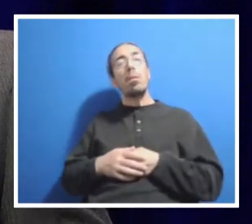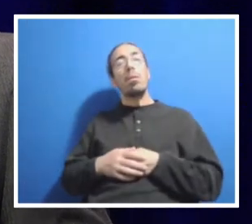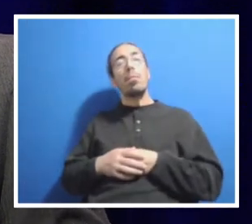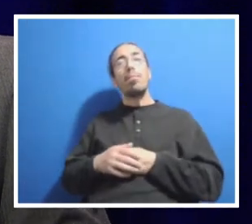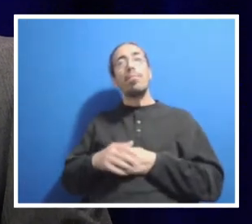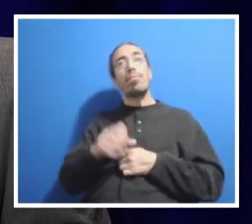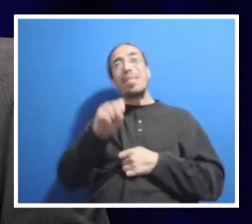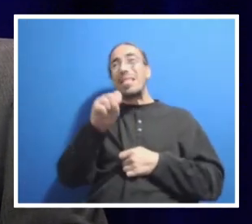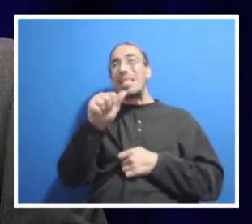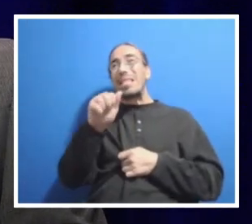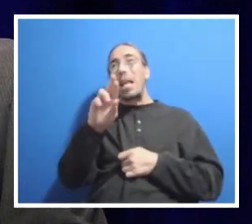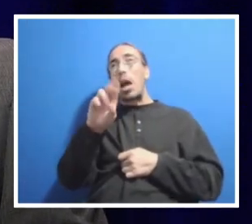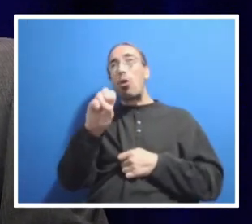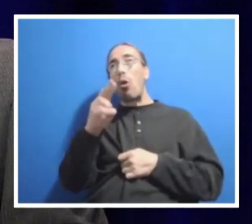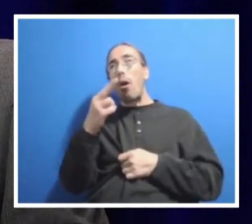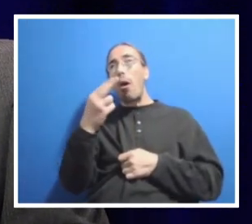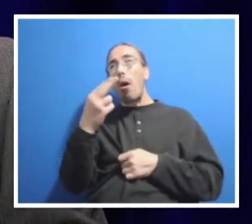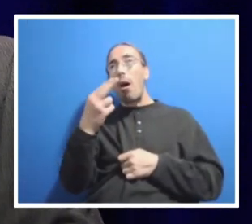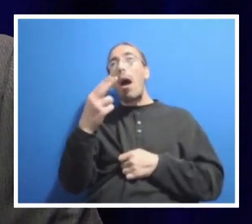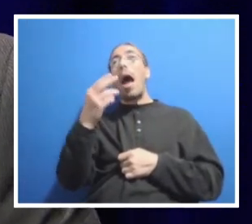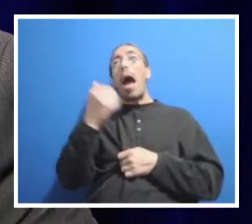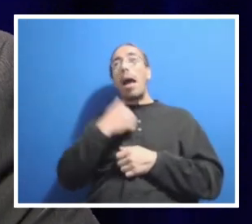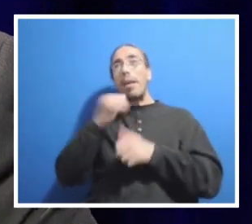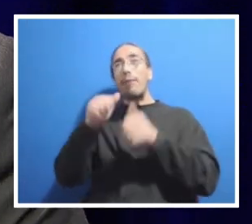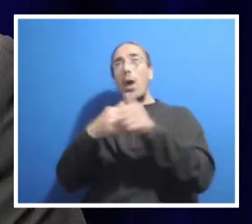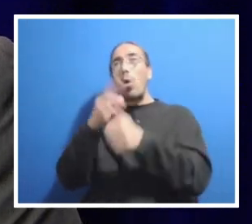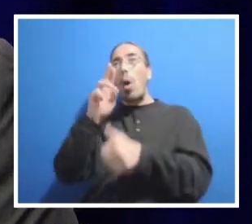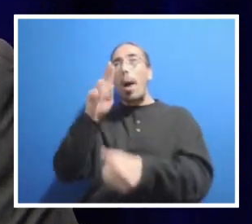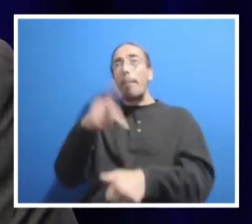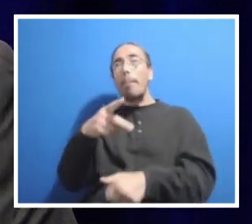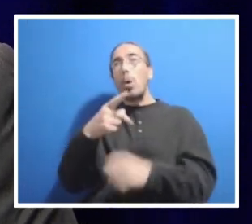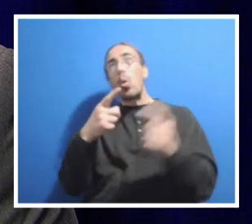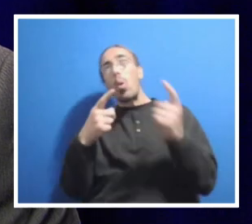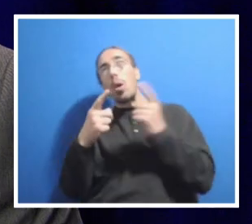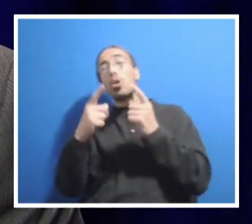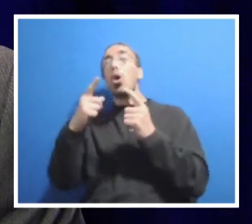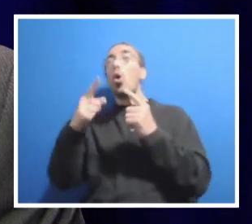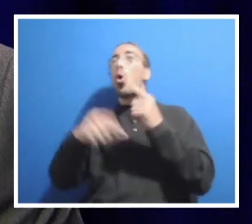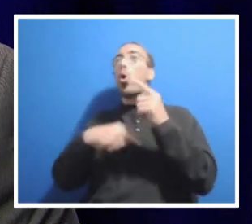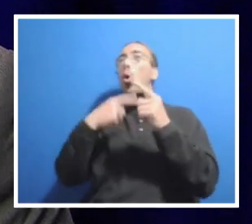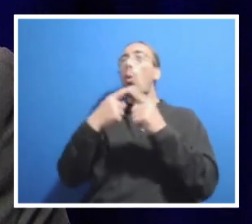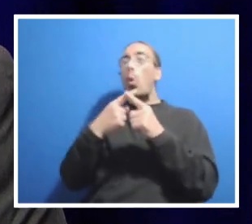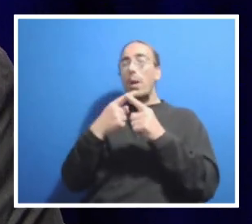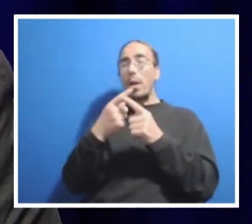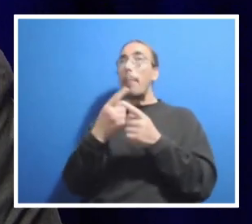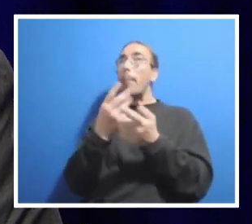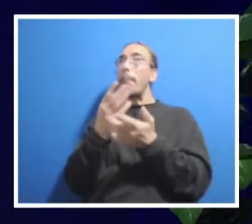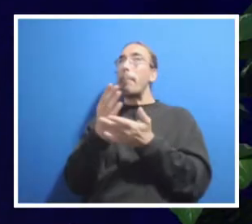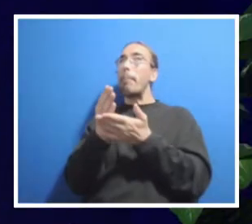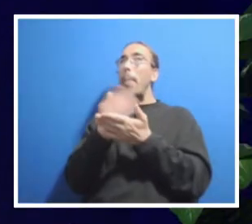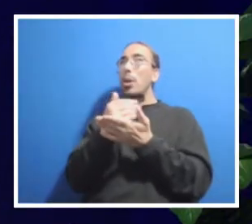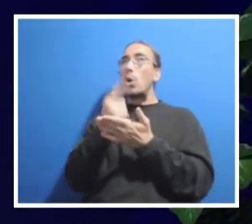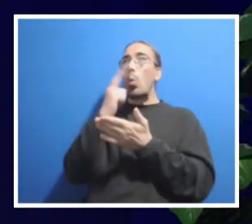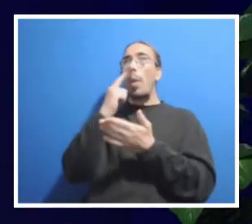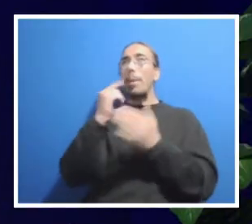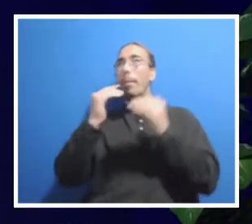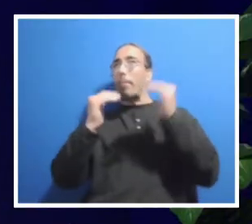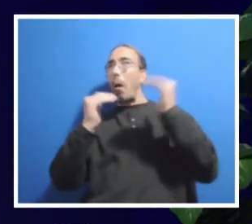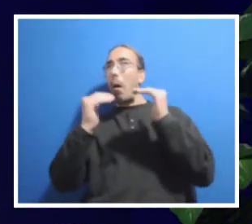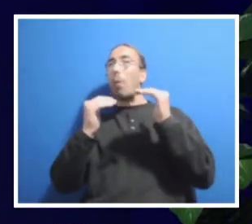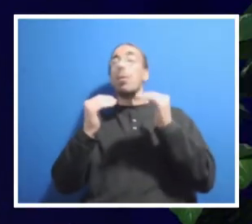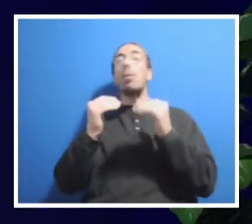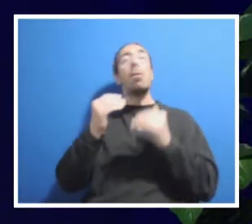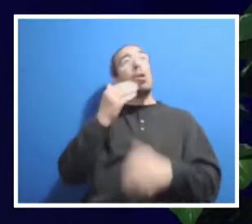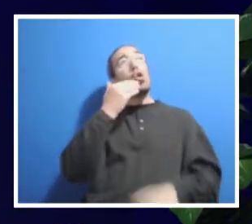idea when the budget will be balanced? We're getting some questions live about the timing issues. Yeah. No, it's a great question. So we've been